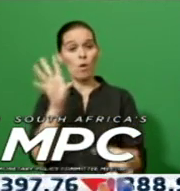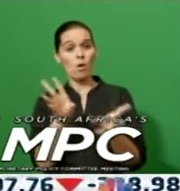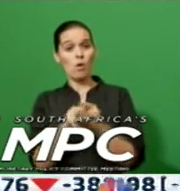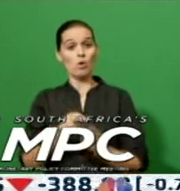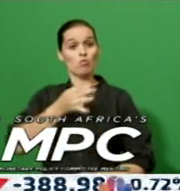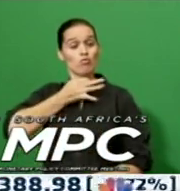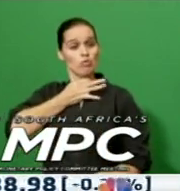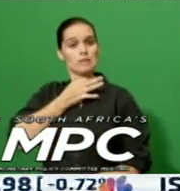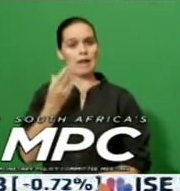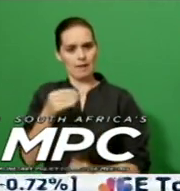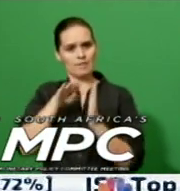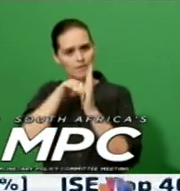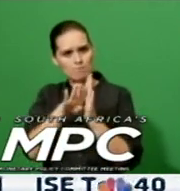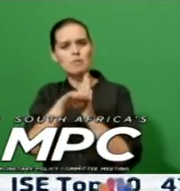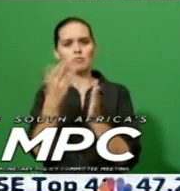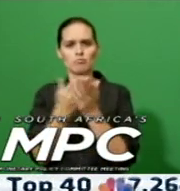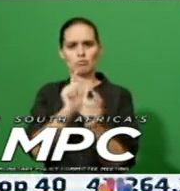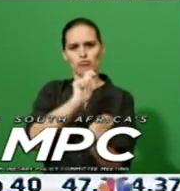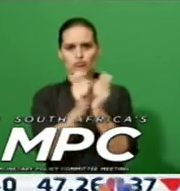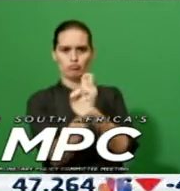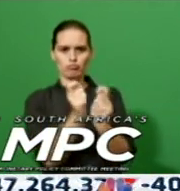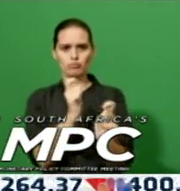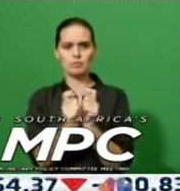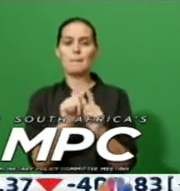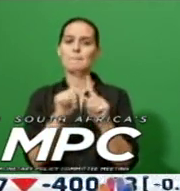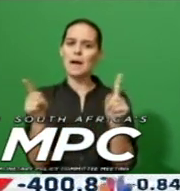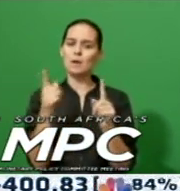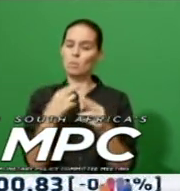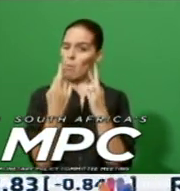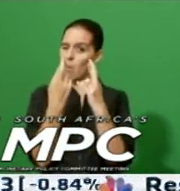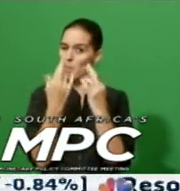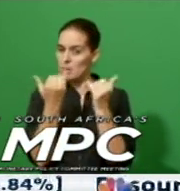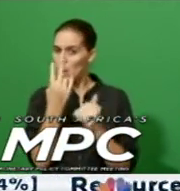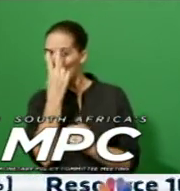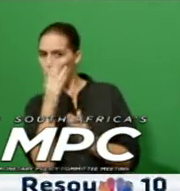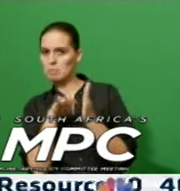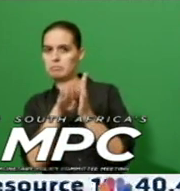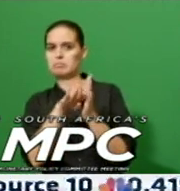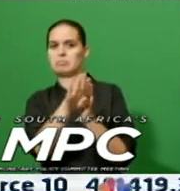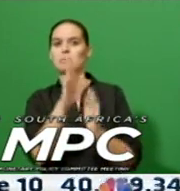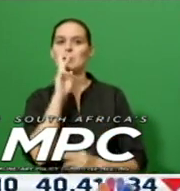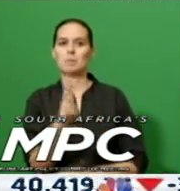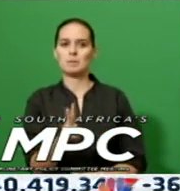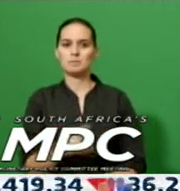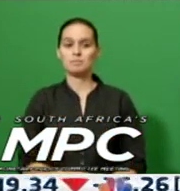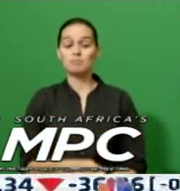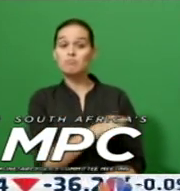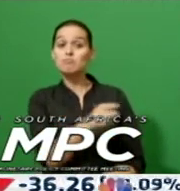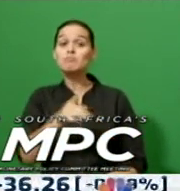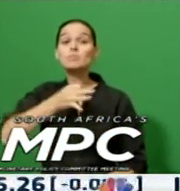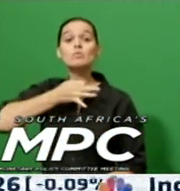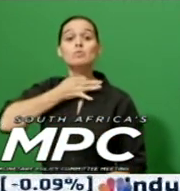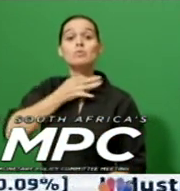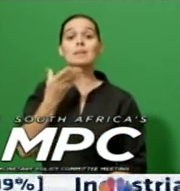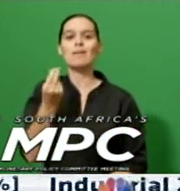inflation outlook are assessed to be moderately on the upside. The risks include